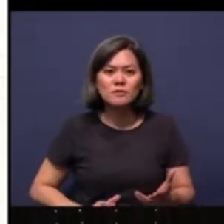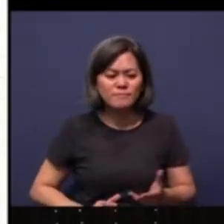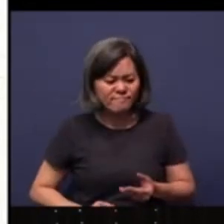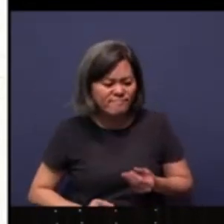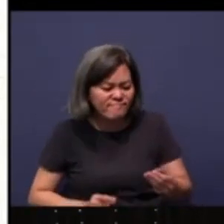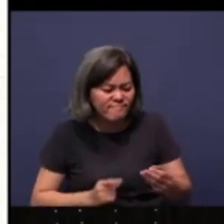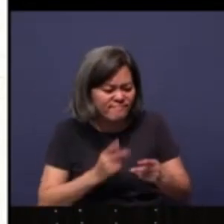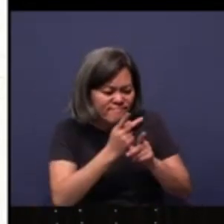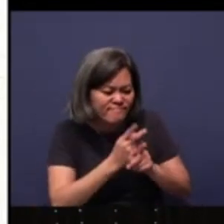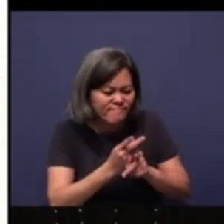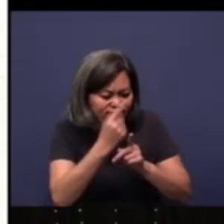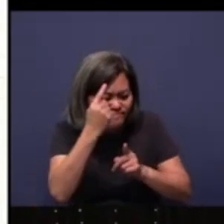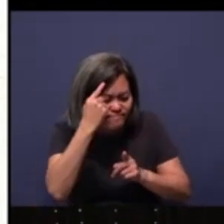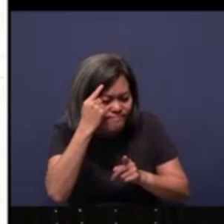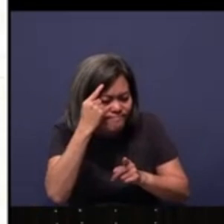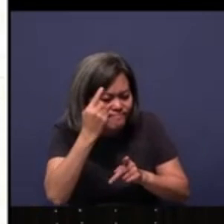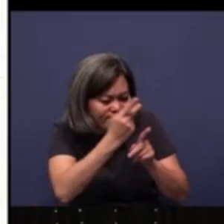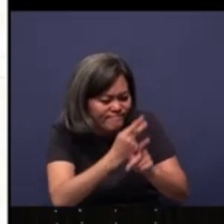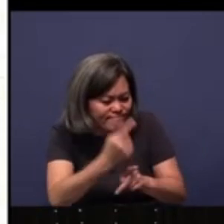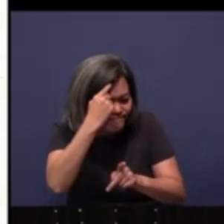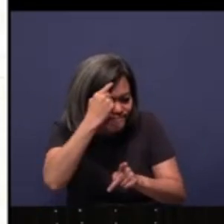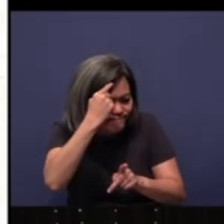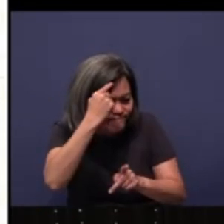ways to your thoughts.